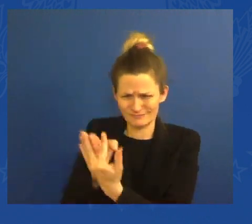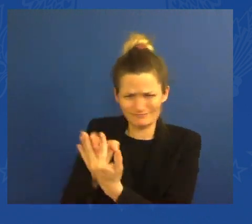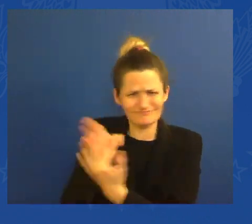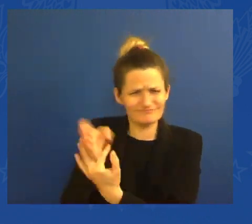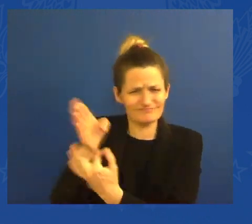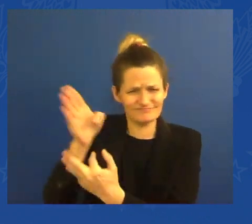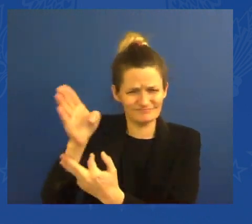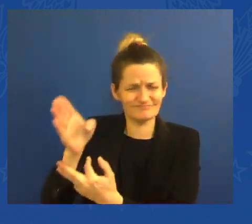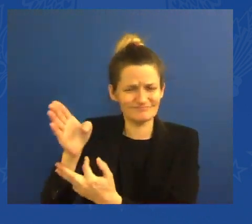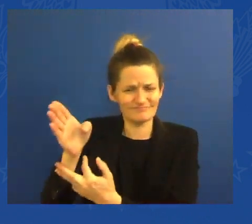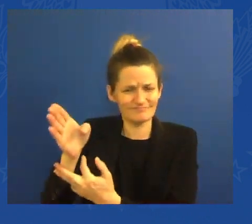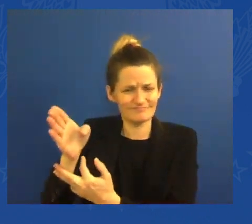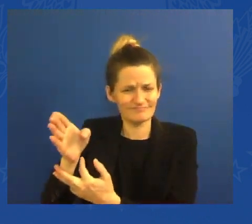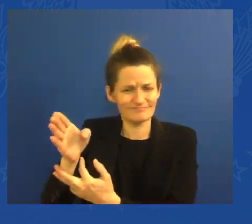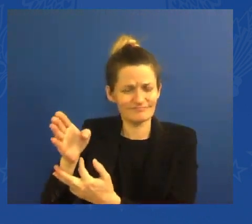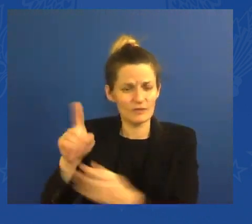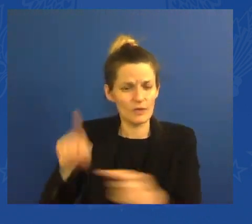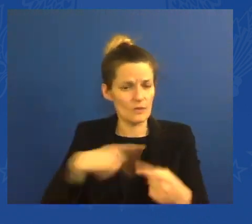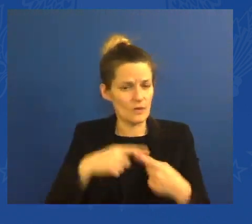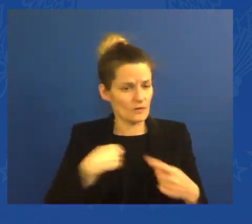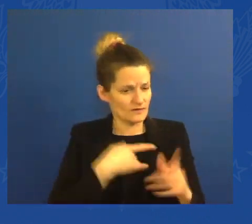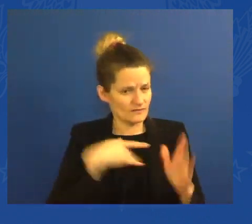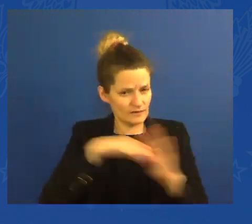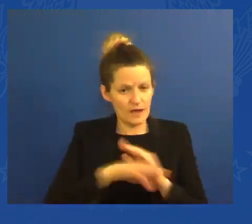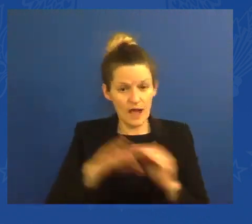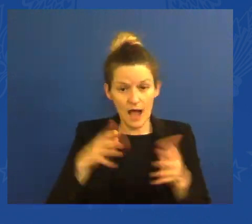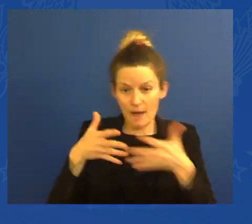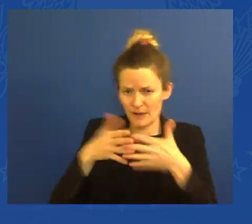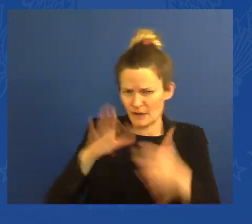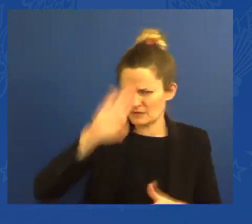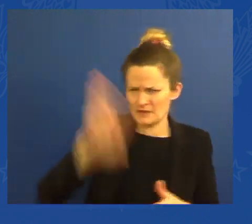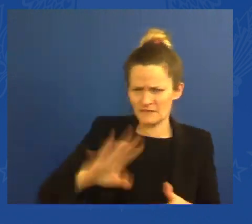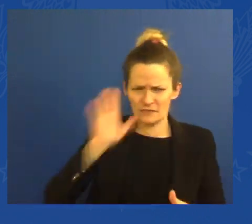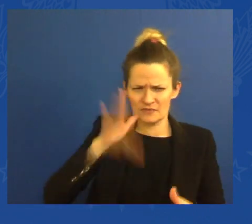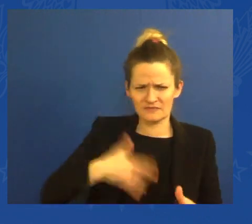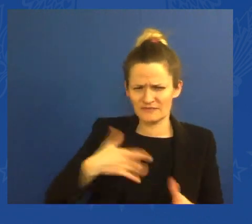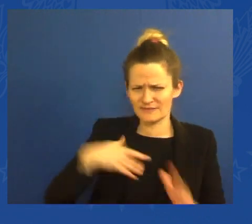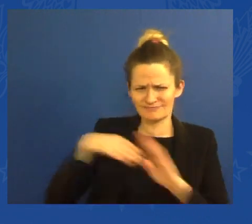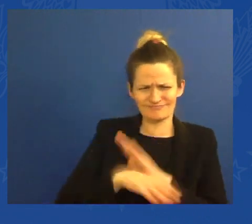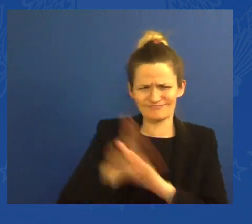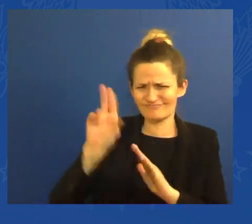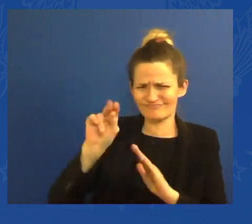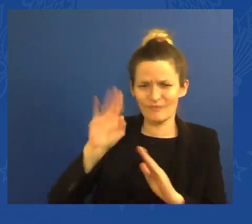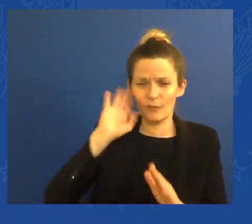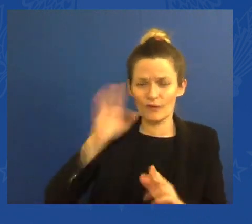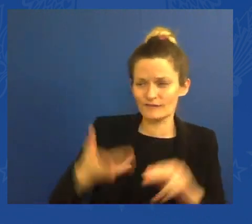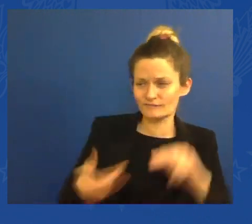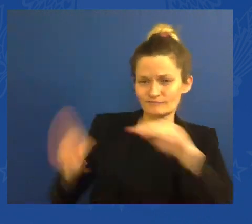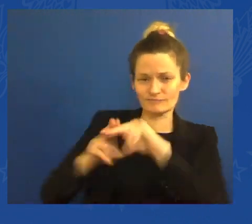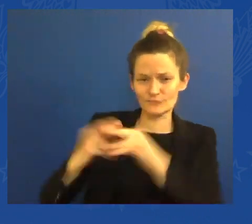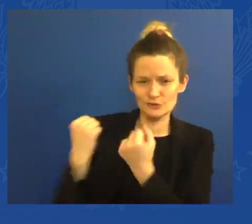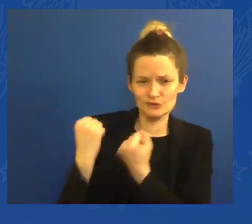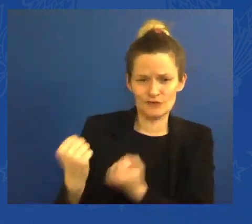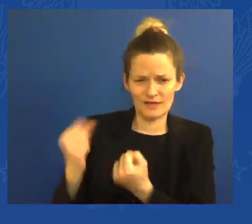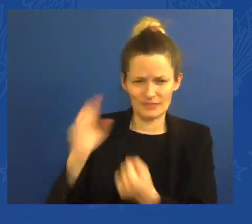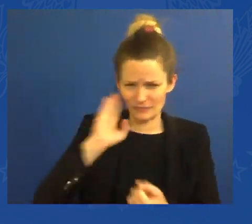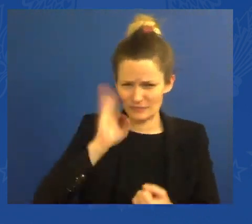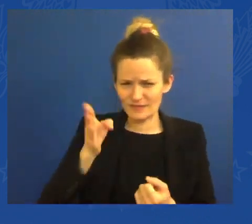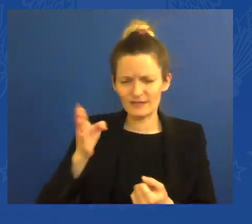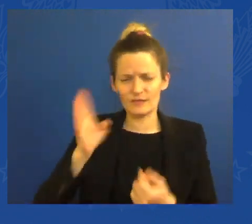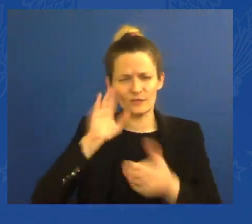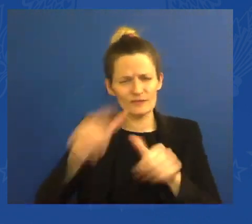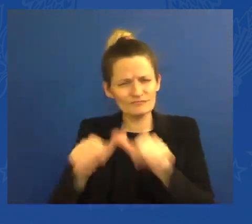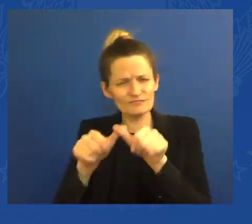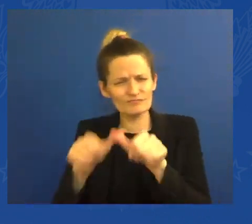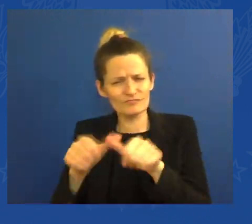a year from now than we are today. So let's keep building. Let's continue to give families a fighting chance, and